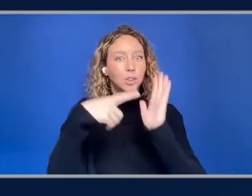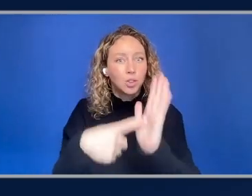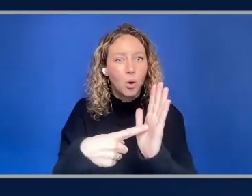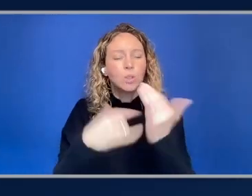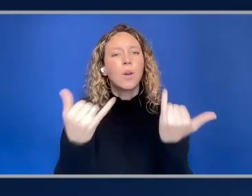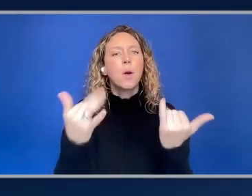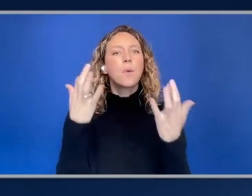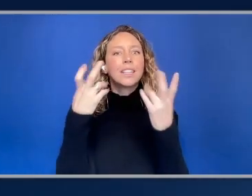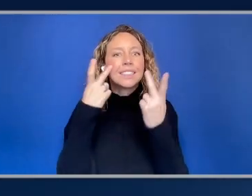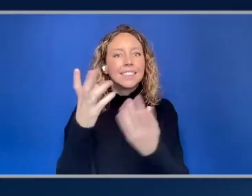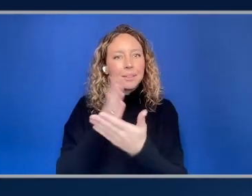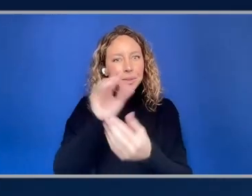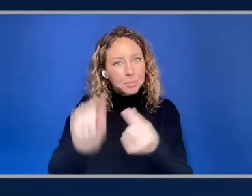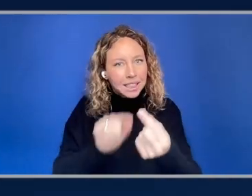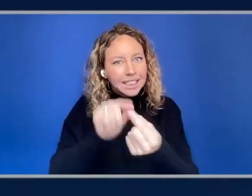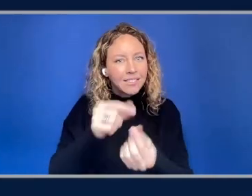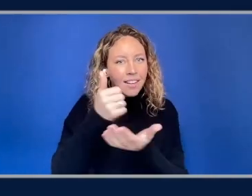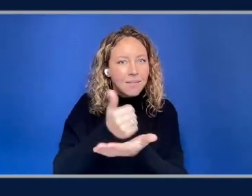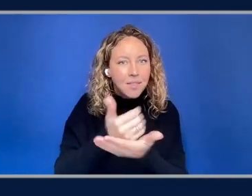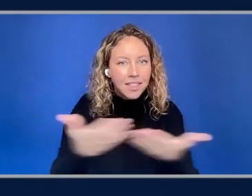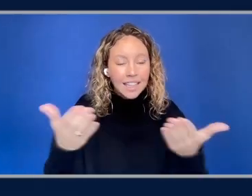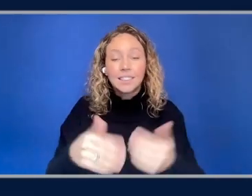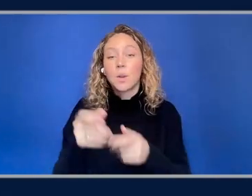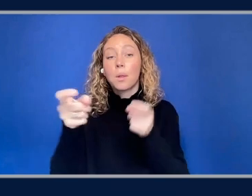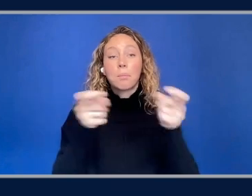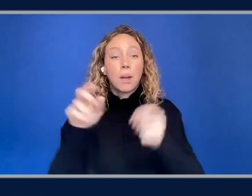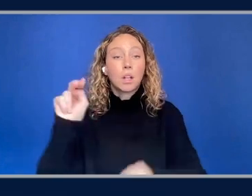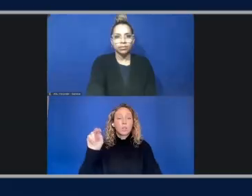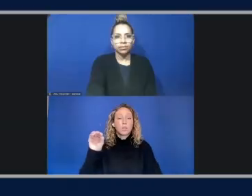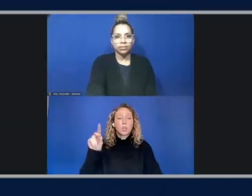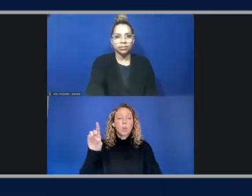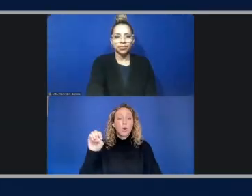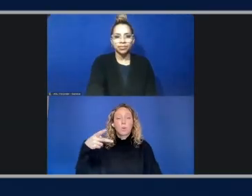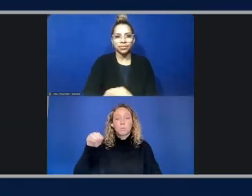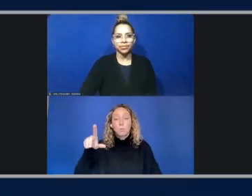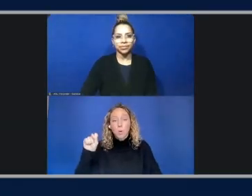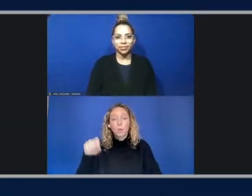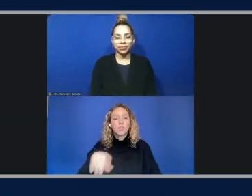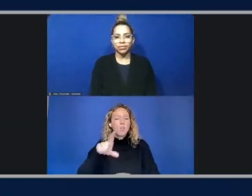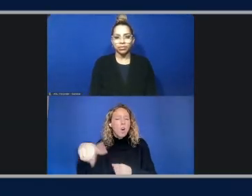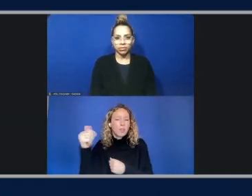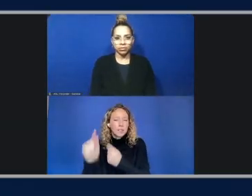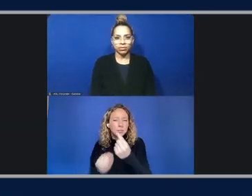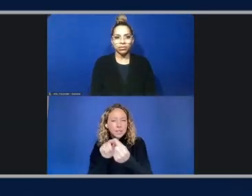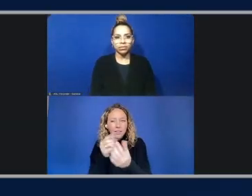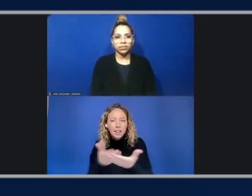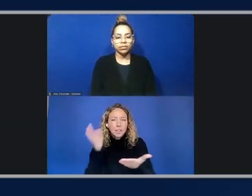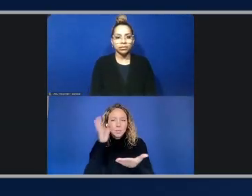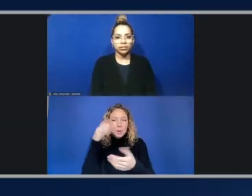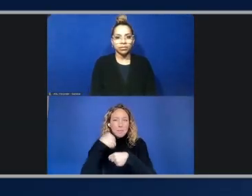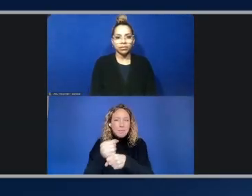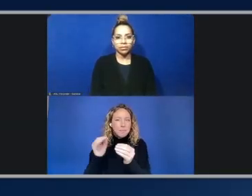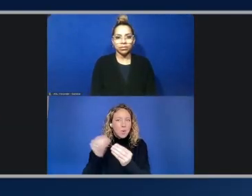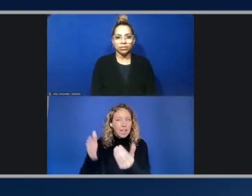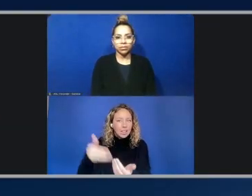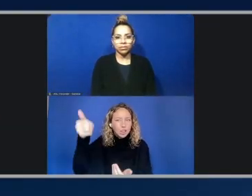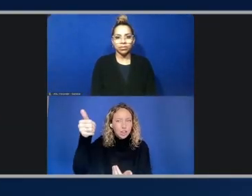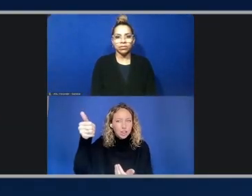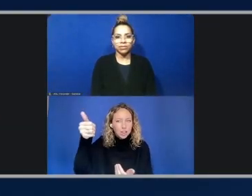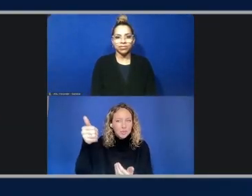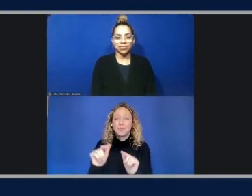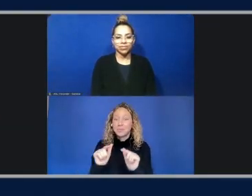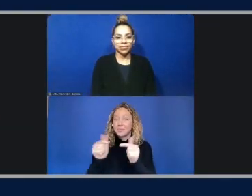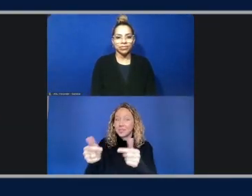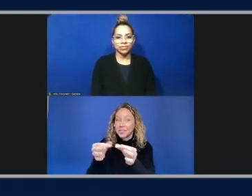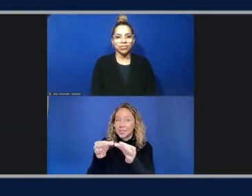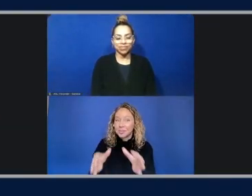some of these specific things. So we see these manage node node pools. And what else specifically is this making easier? Yeah, sure. So we'll